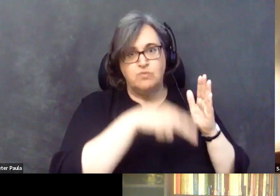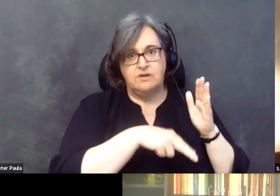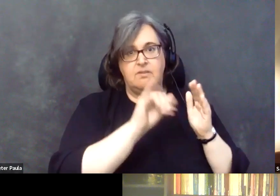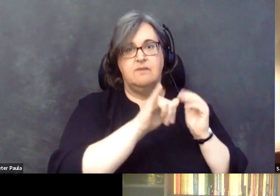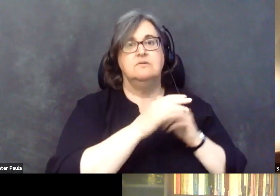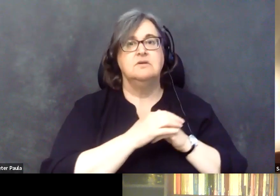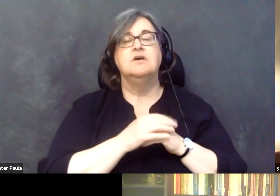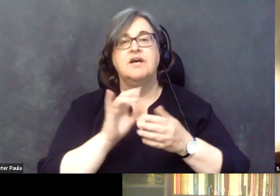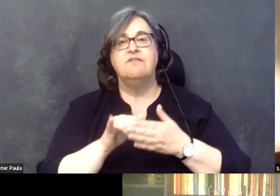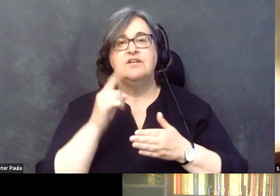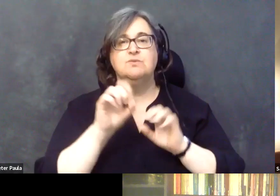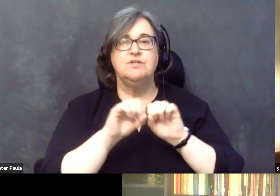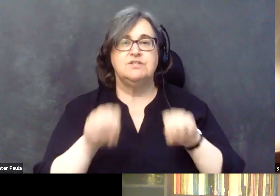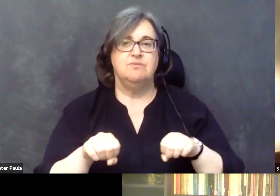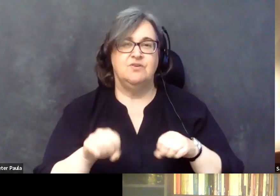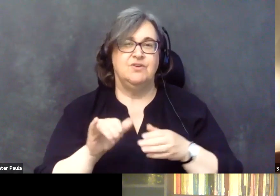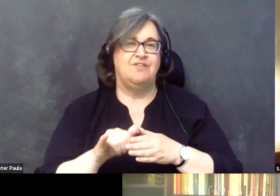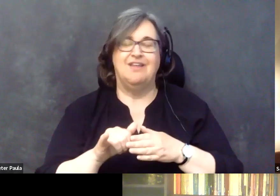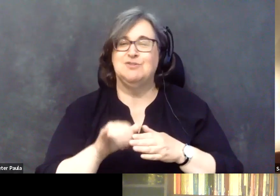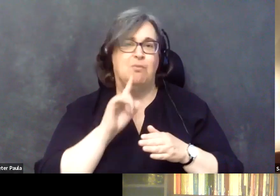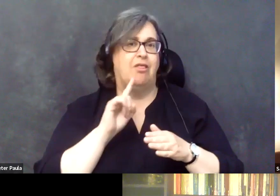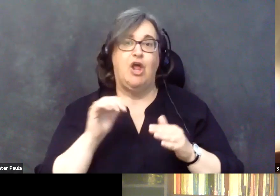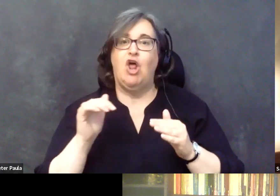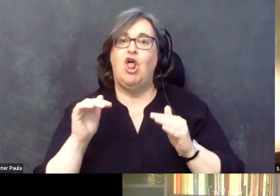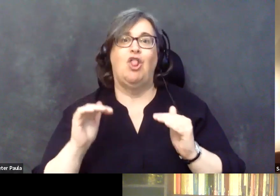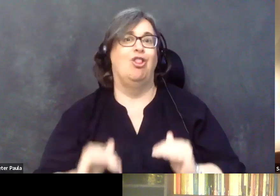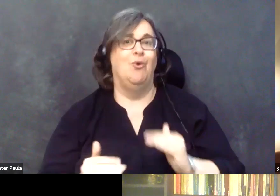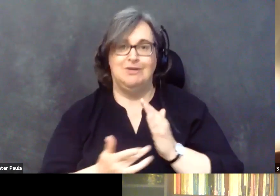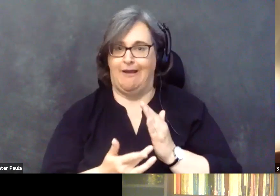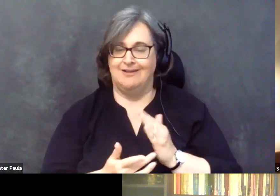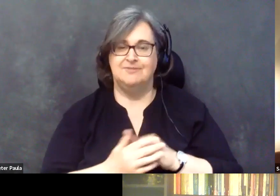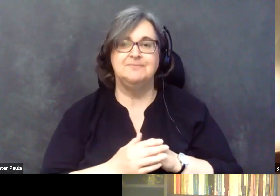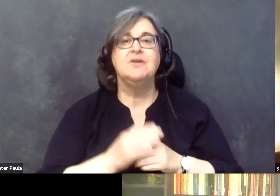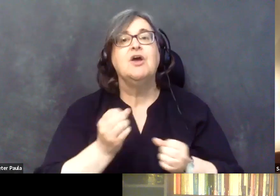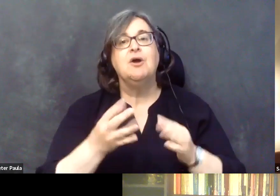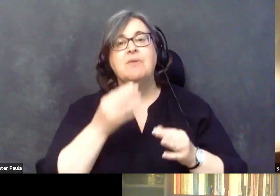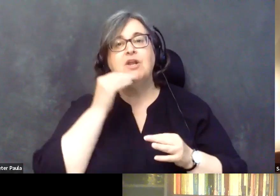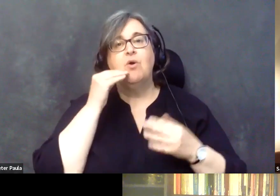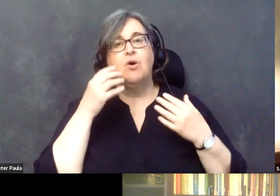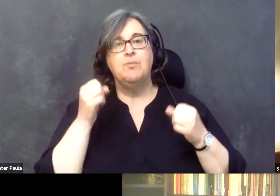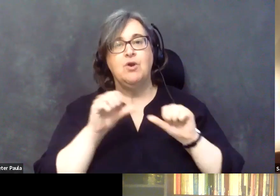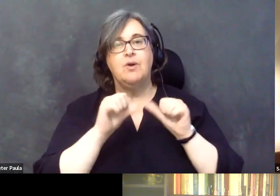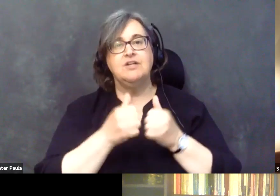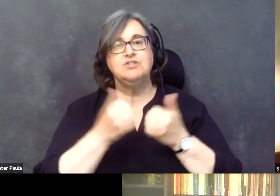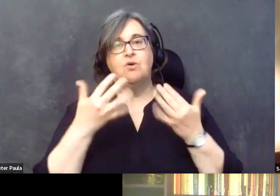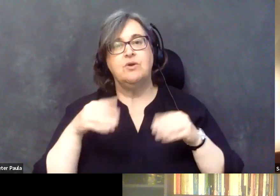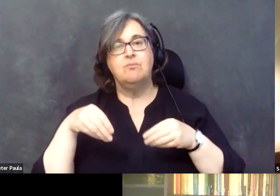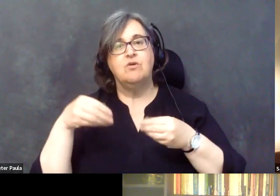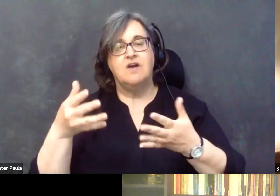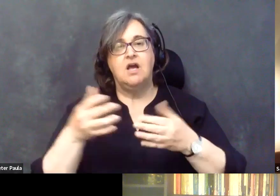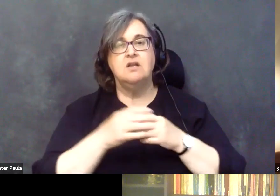So that's, that's one system, which is like a low tech system. Many home health agencies already provide,